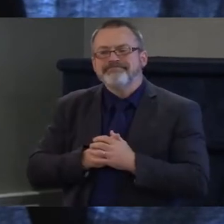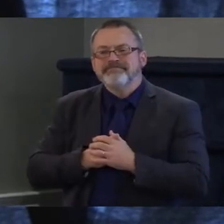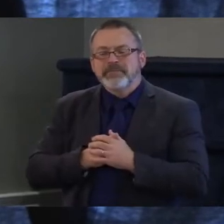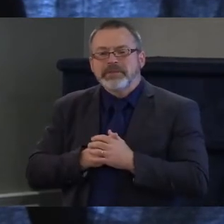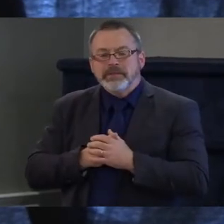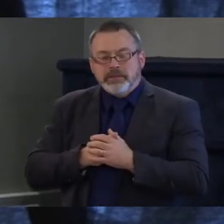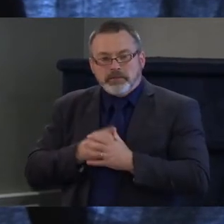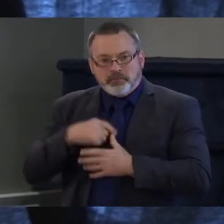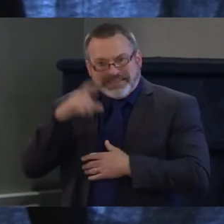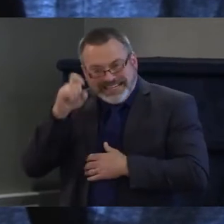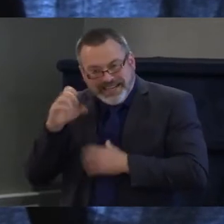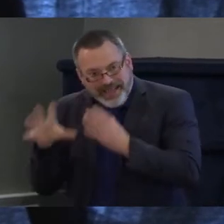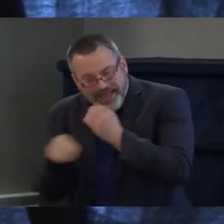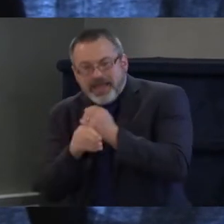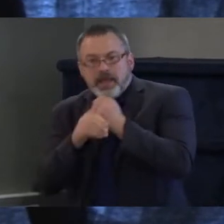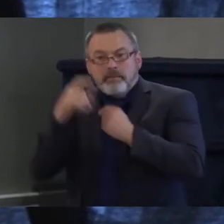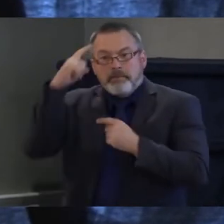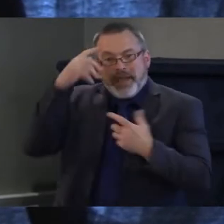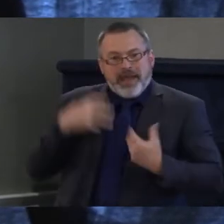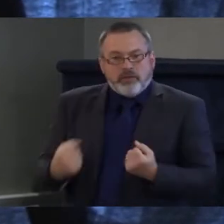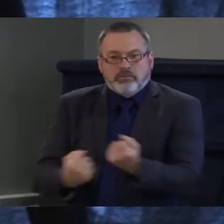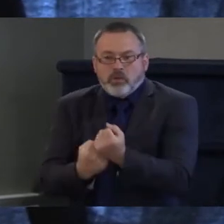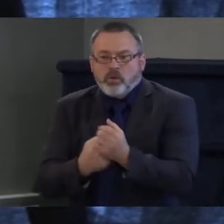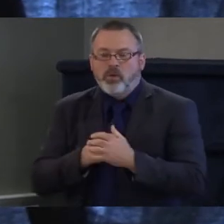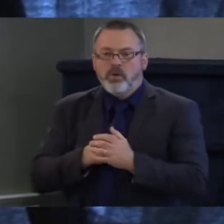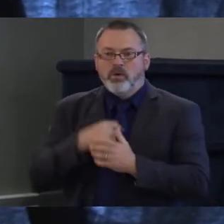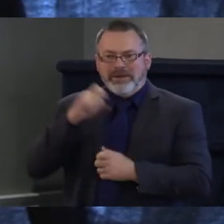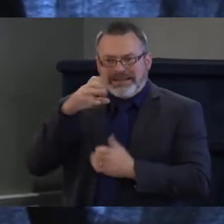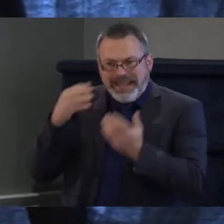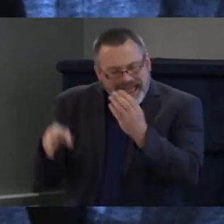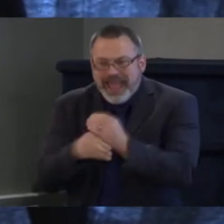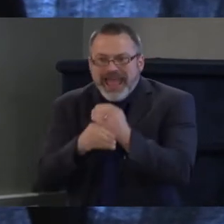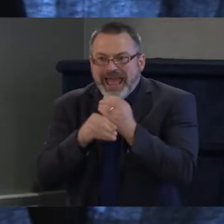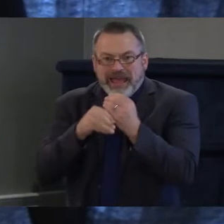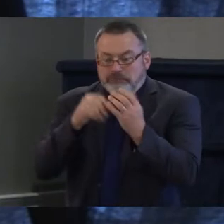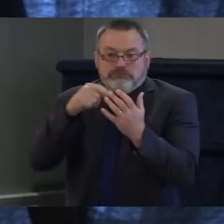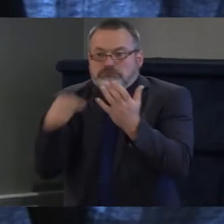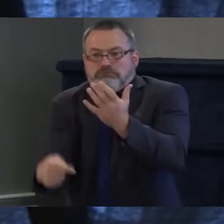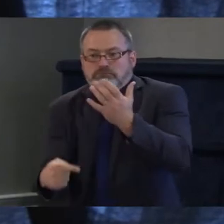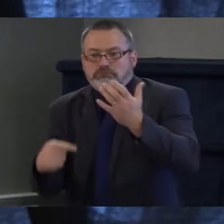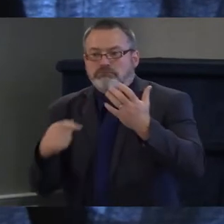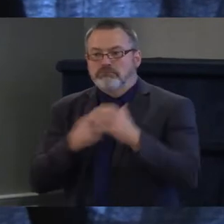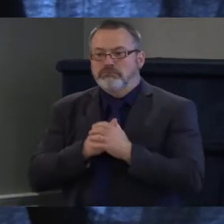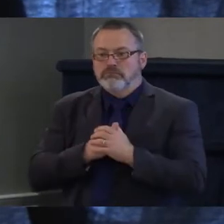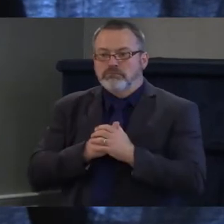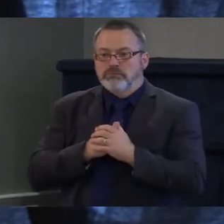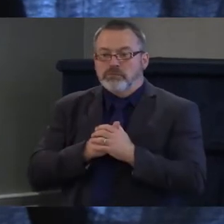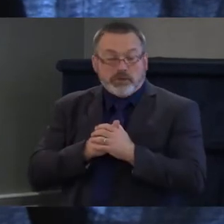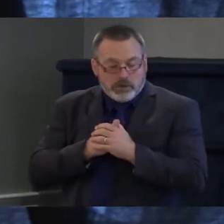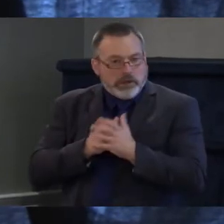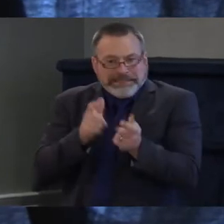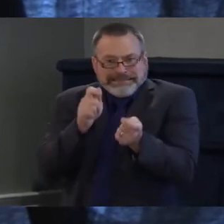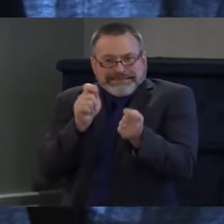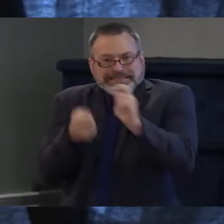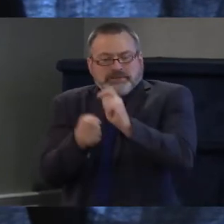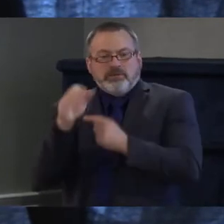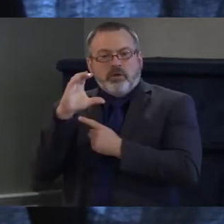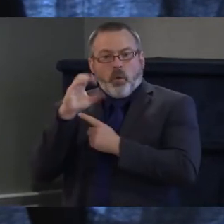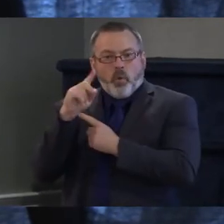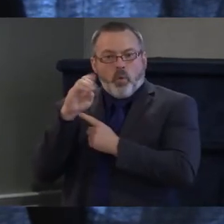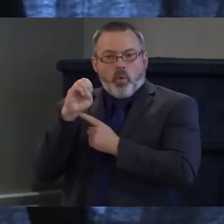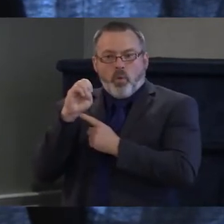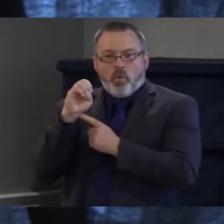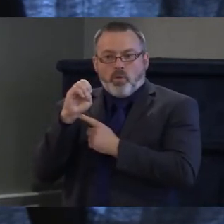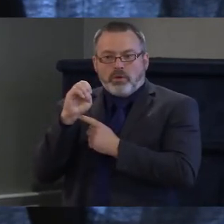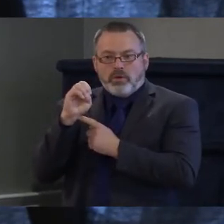supports, and also making sure that we enforce code regulations as new houses and rental properties